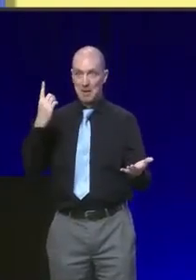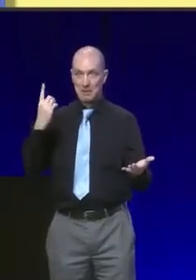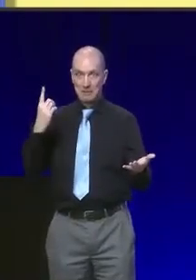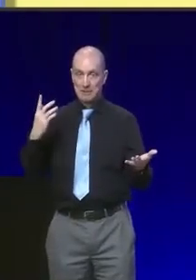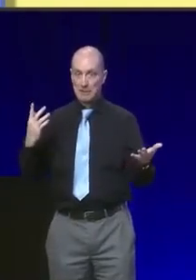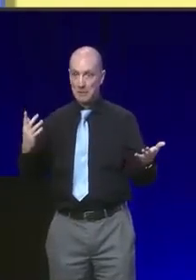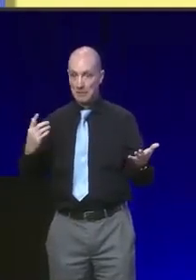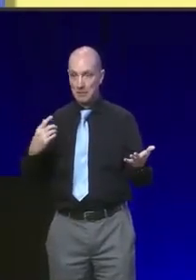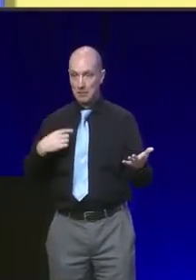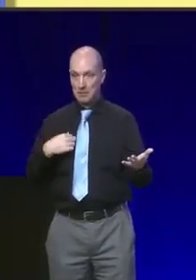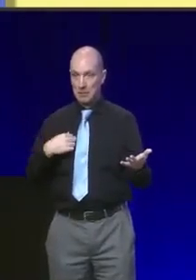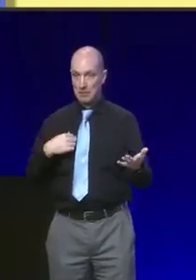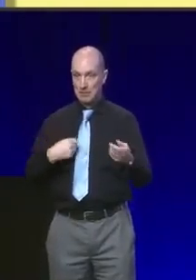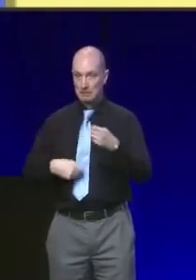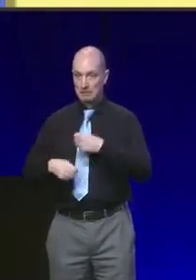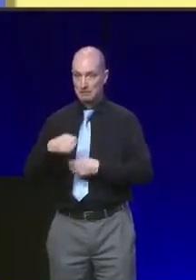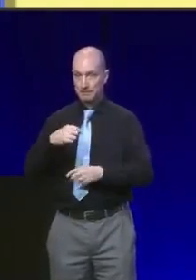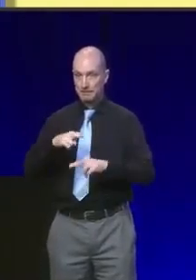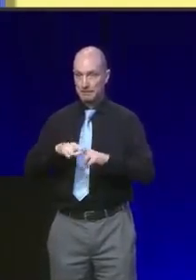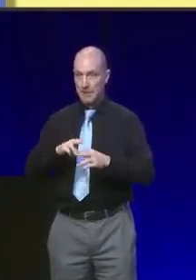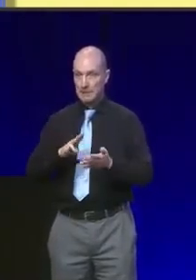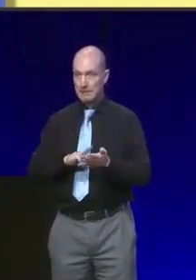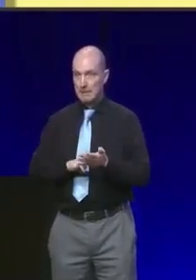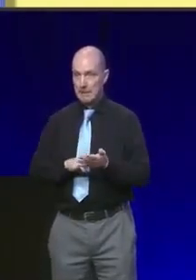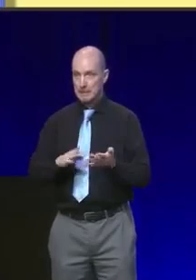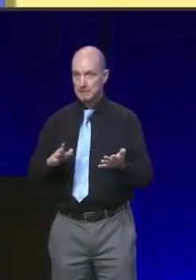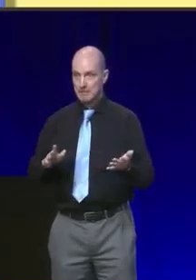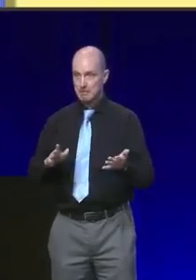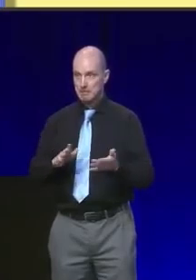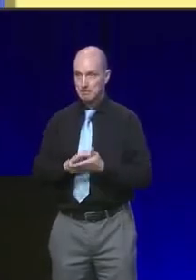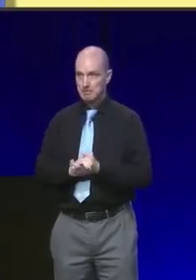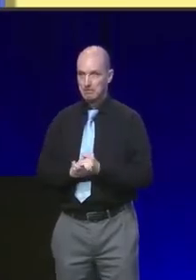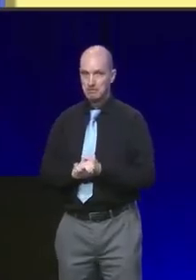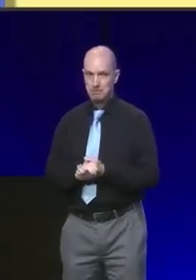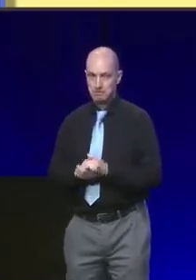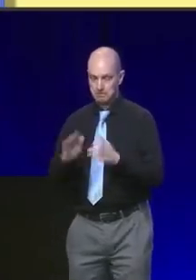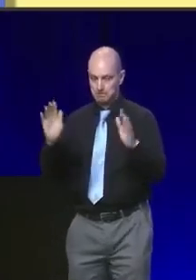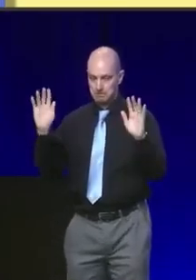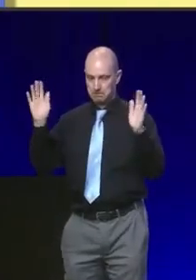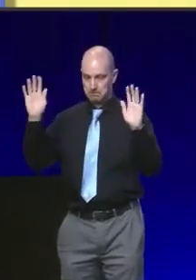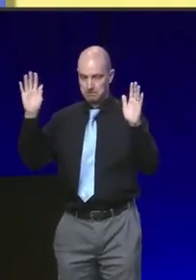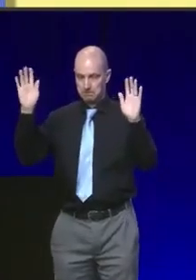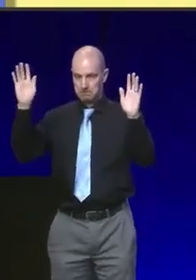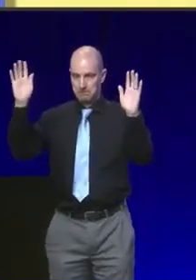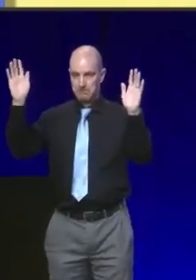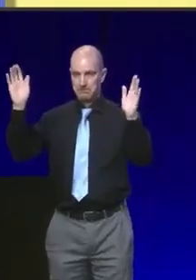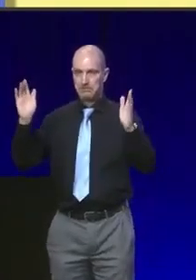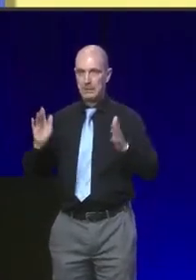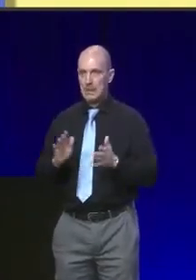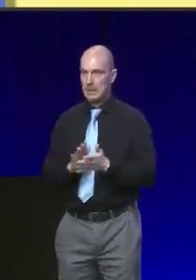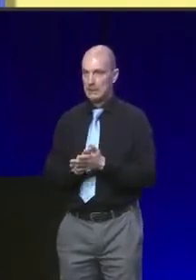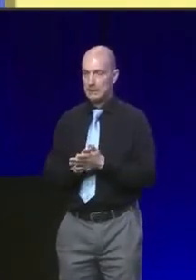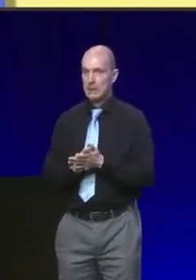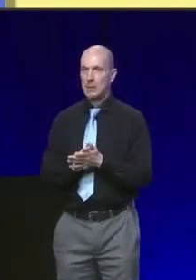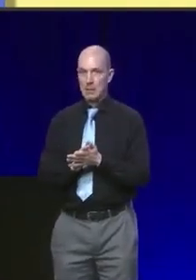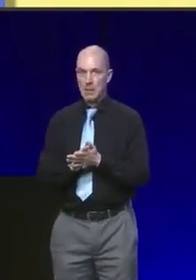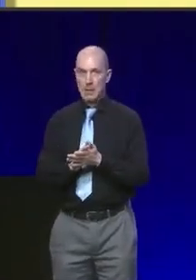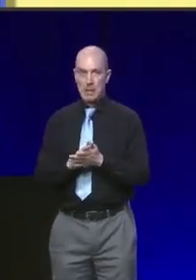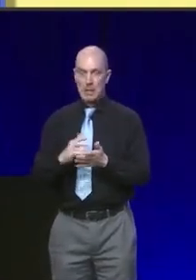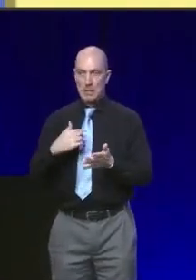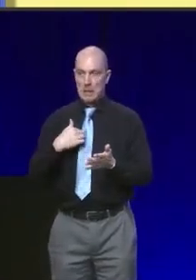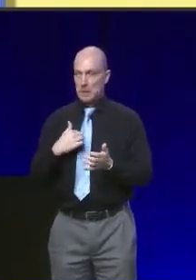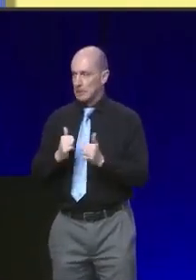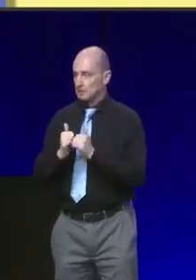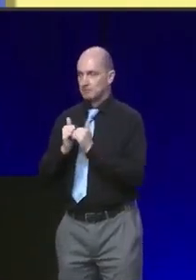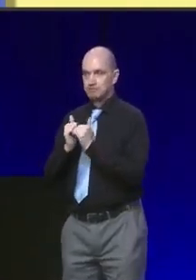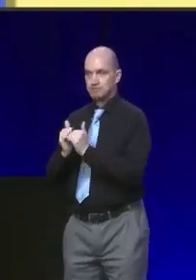to begin by paying tribute to